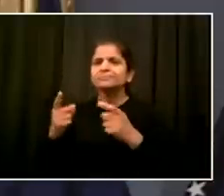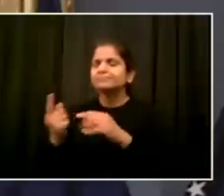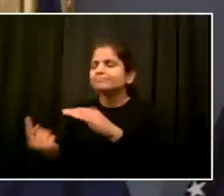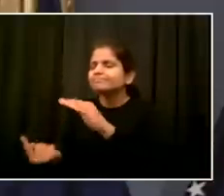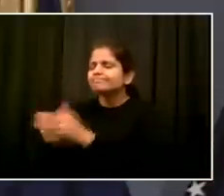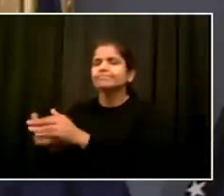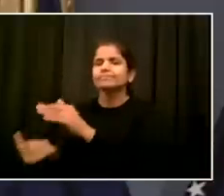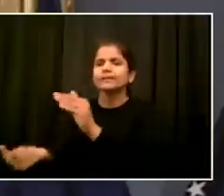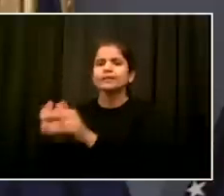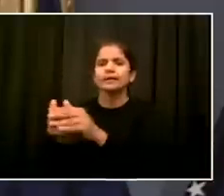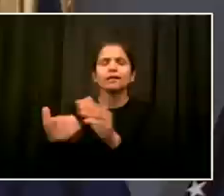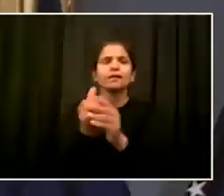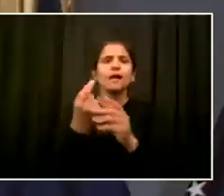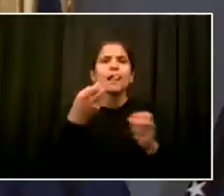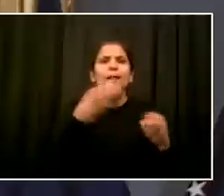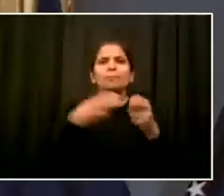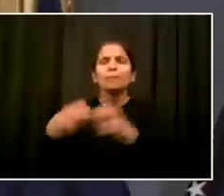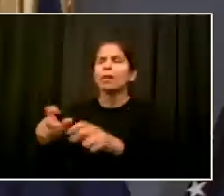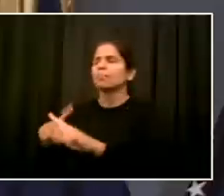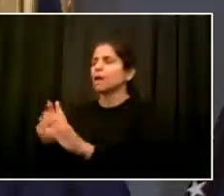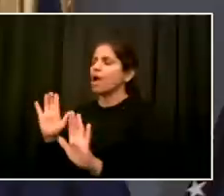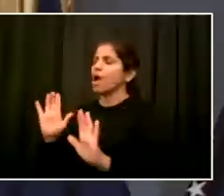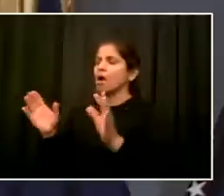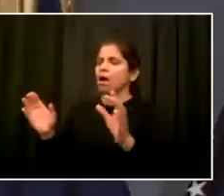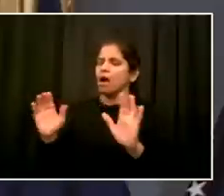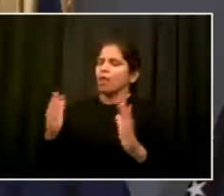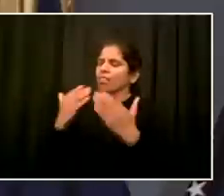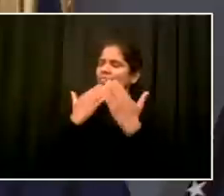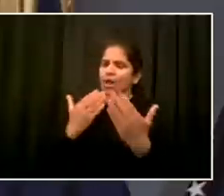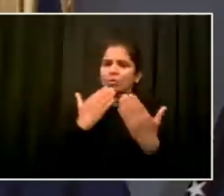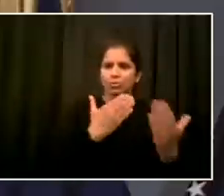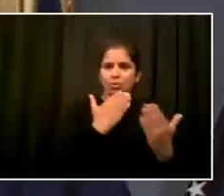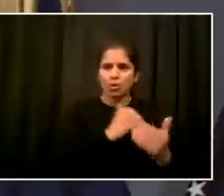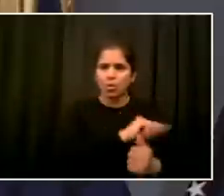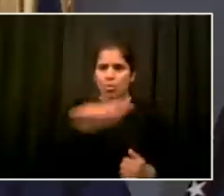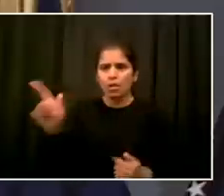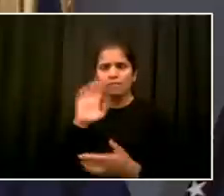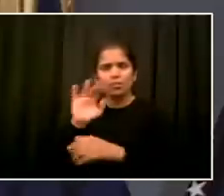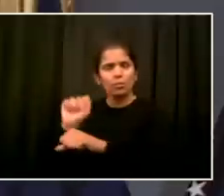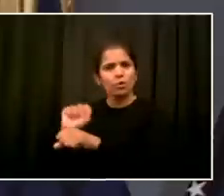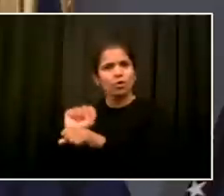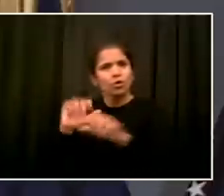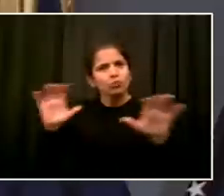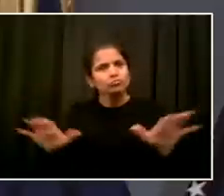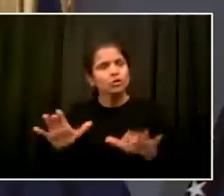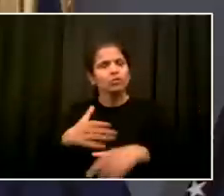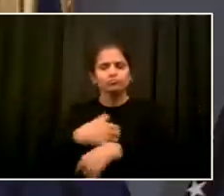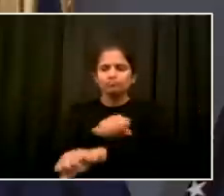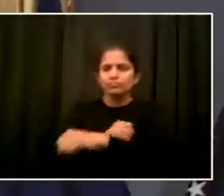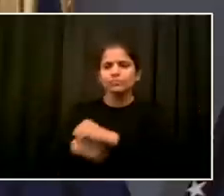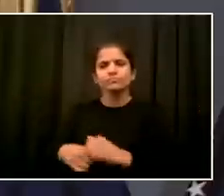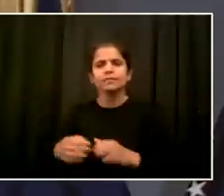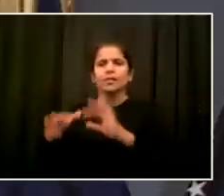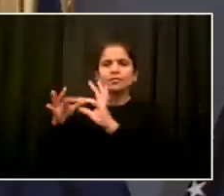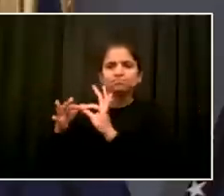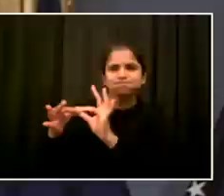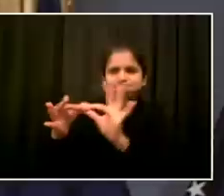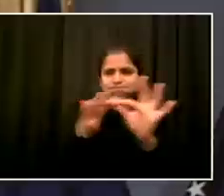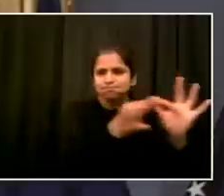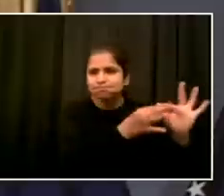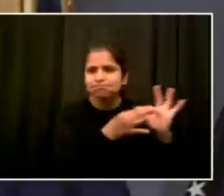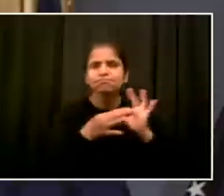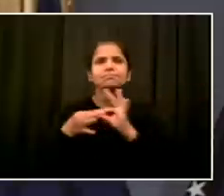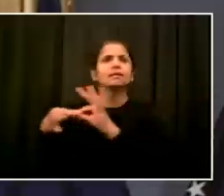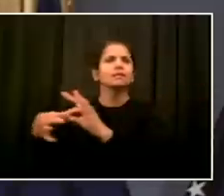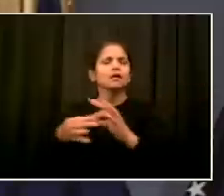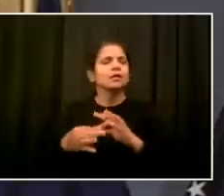want to thank them for being out there to be peacemakers. And, yes, New York City came through this, as we always do, and